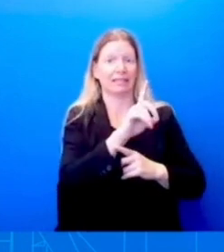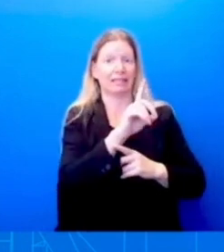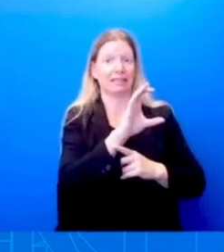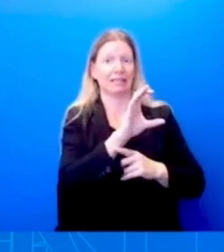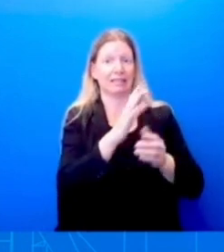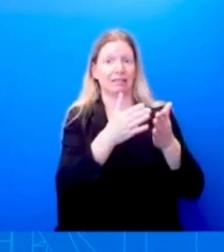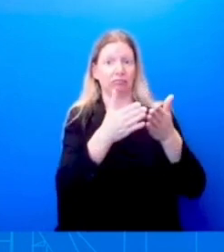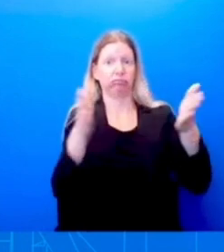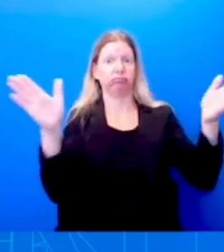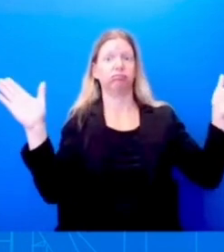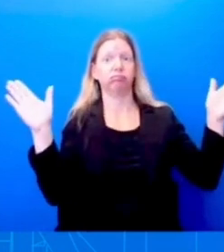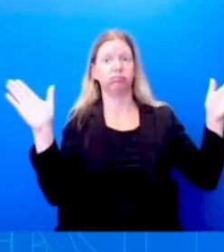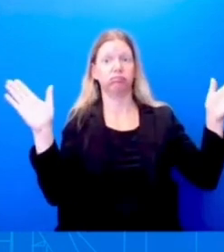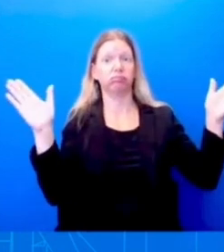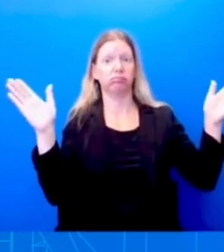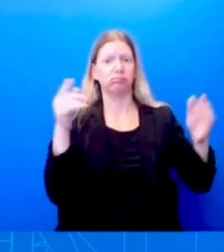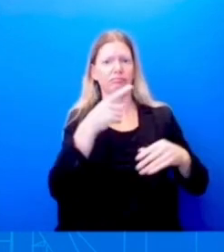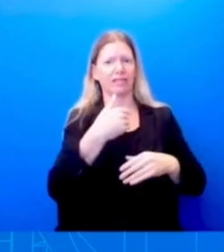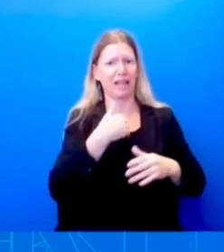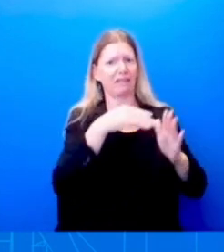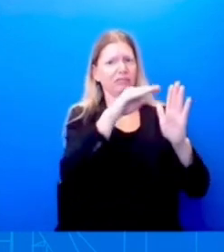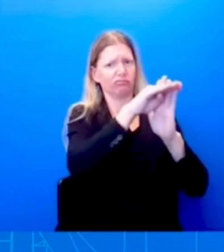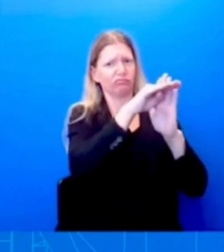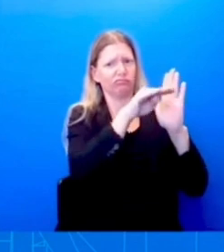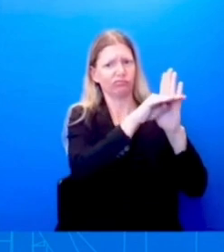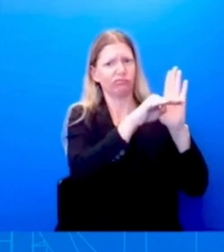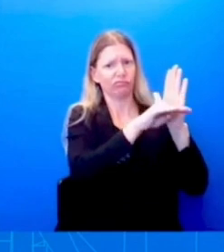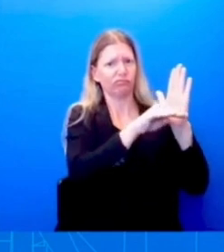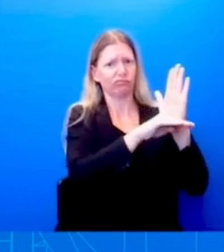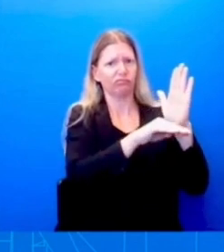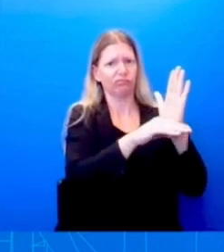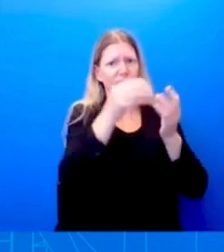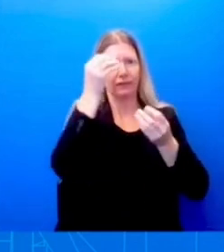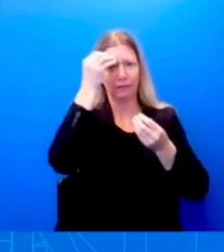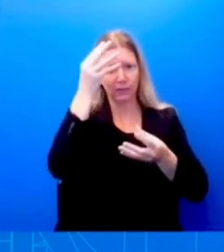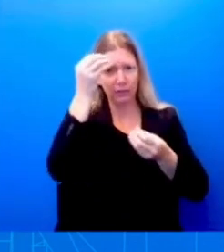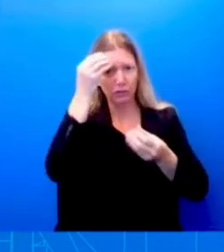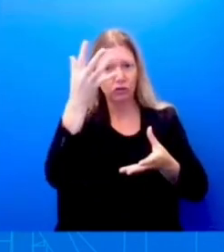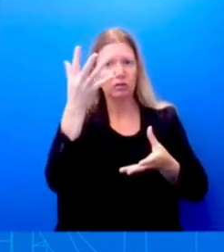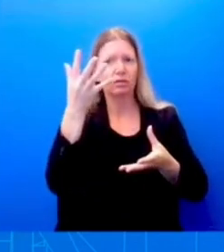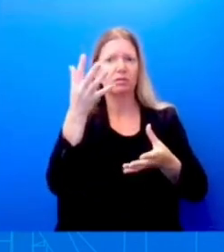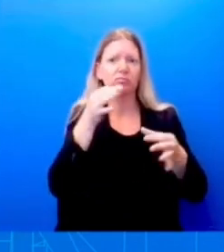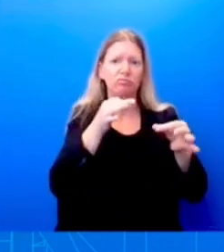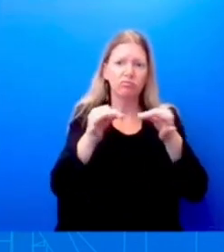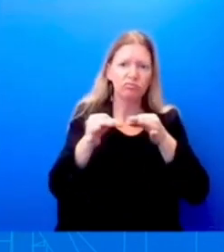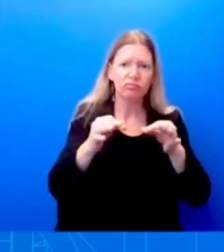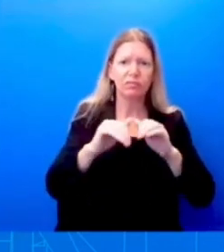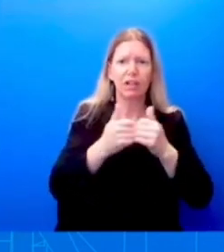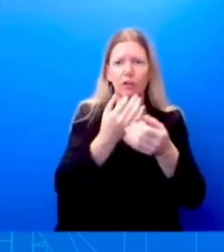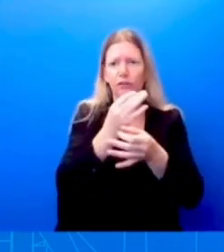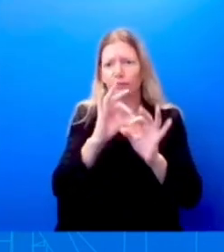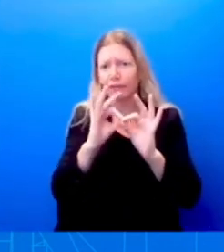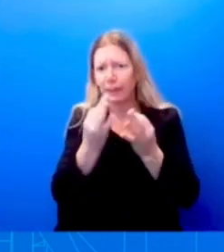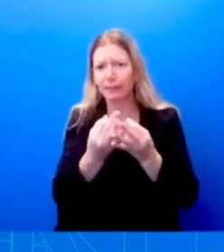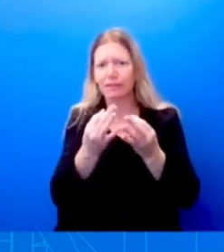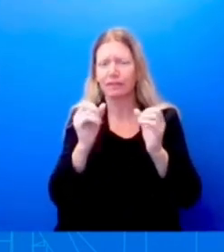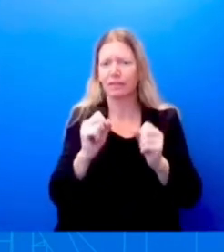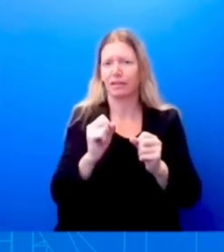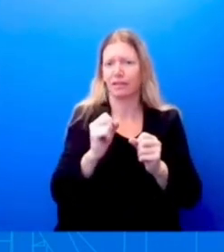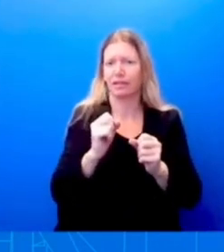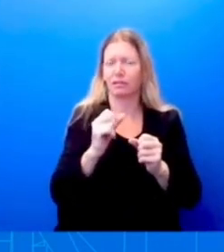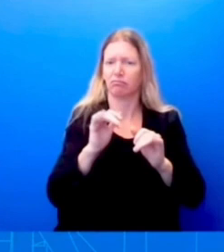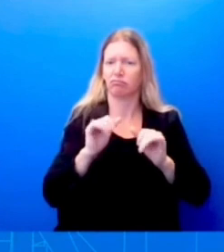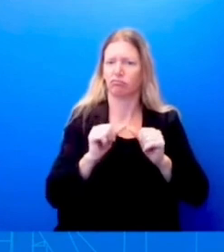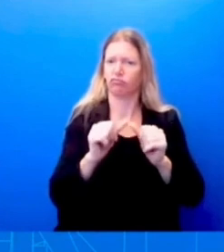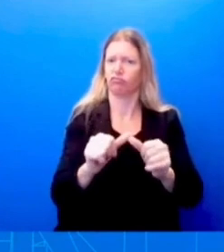for folks to, for schools and families to move forward if they have concerns. But again, we are encouraging, we are going to continue to